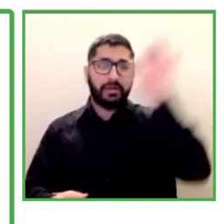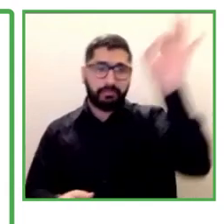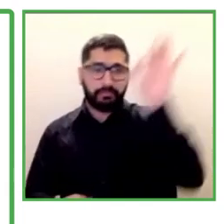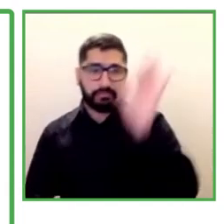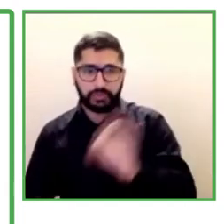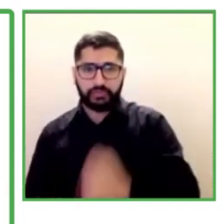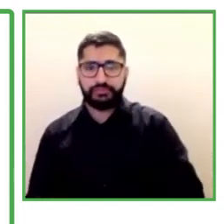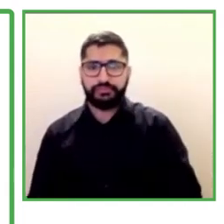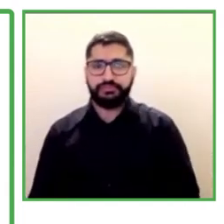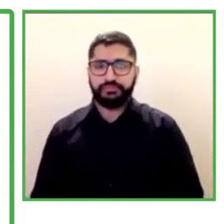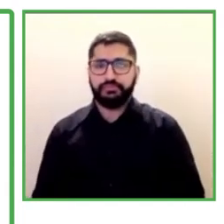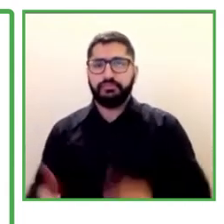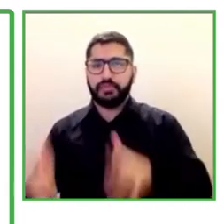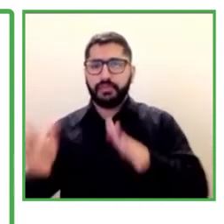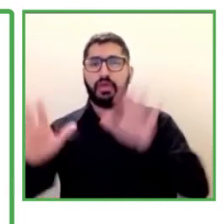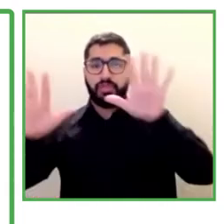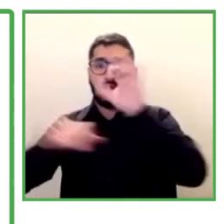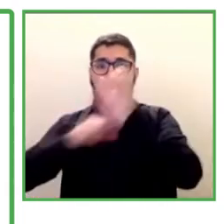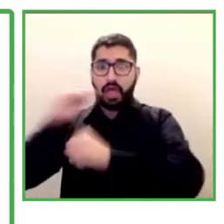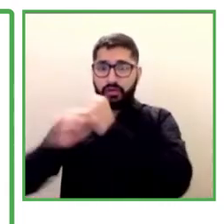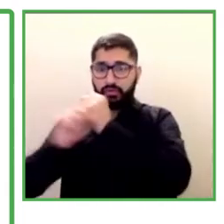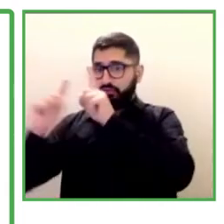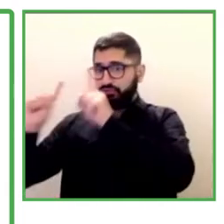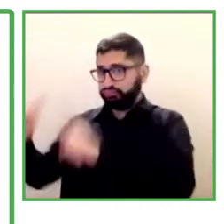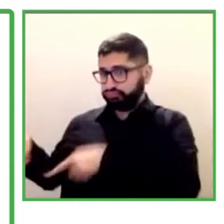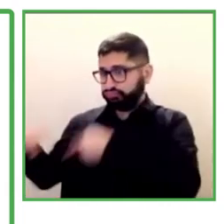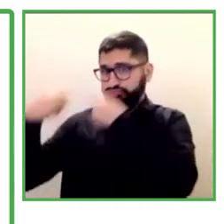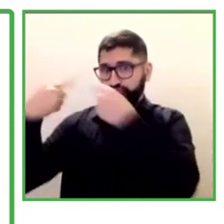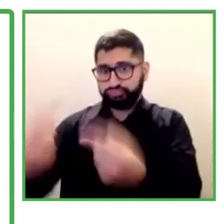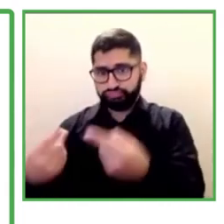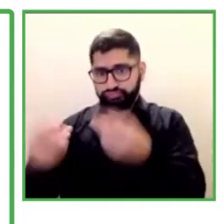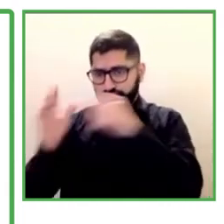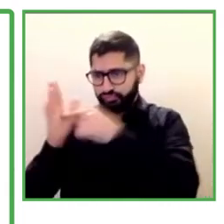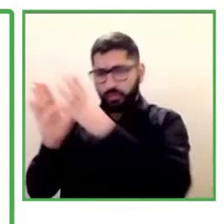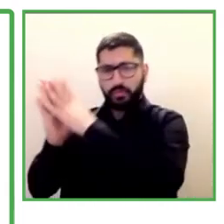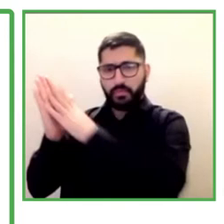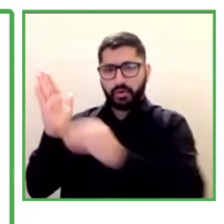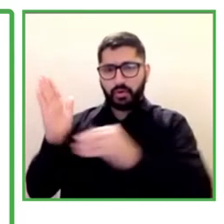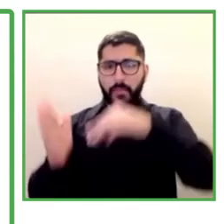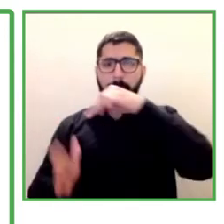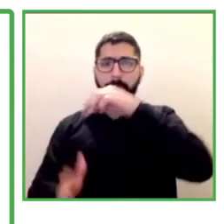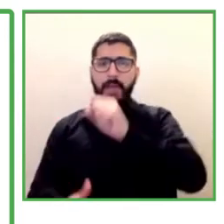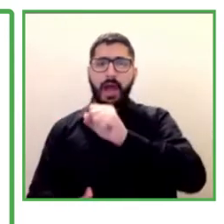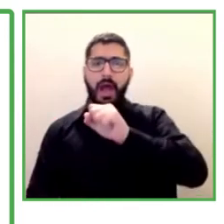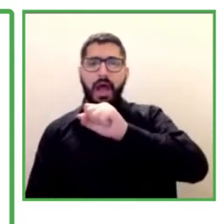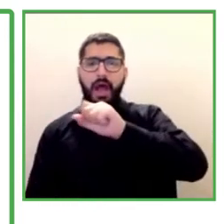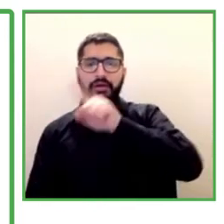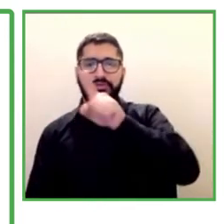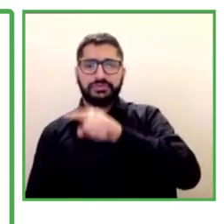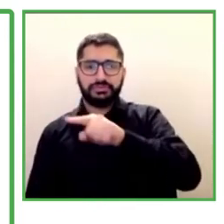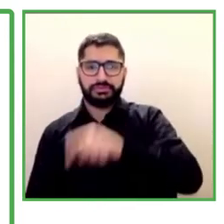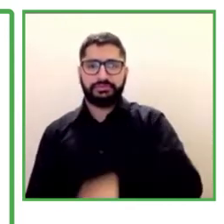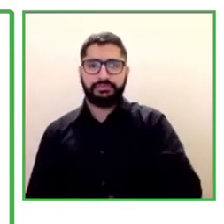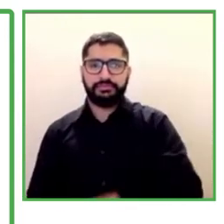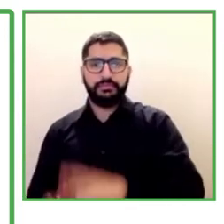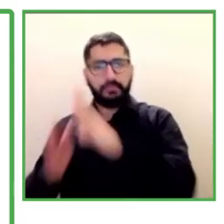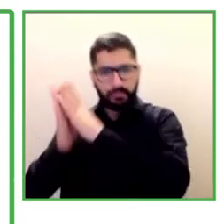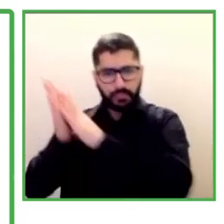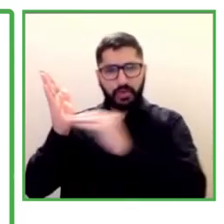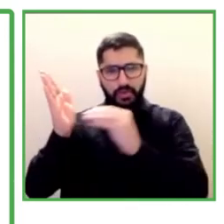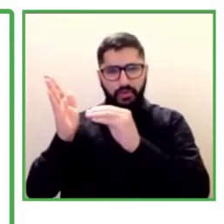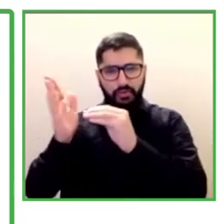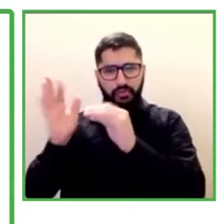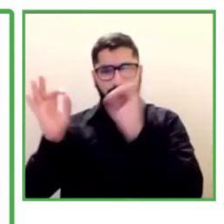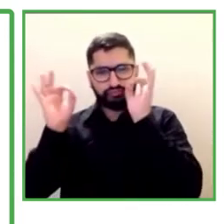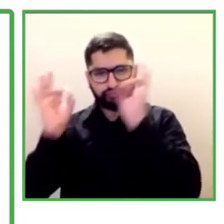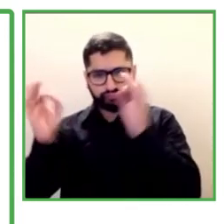been working on an integral process of health, which is called MICE. This is